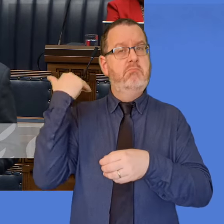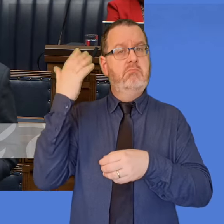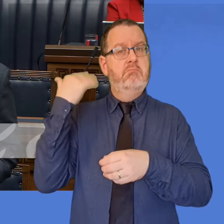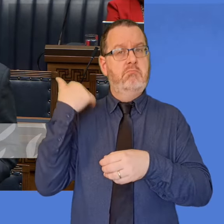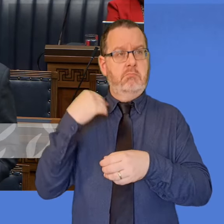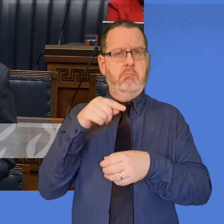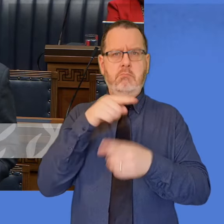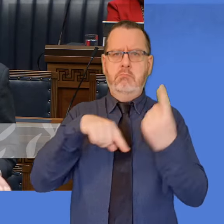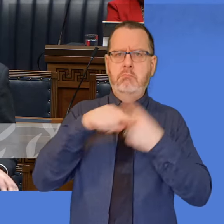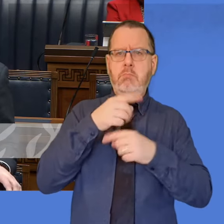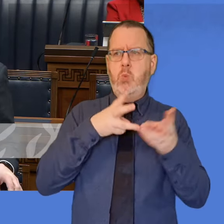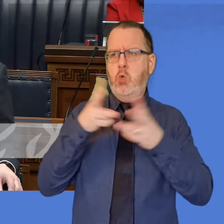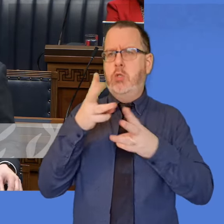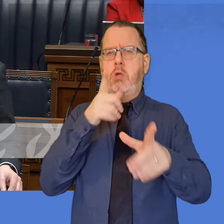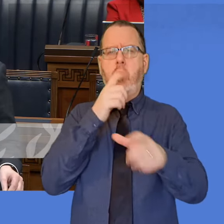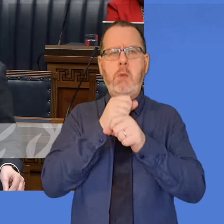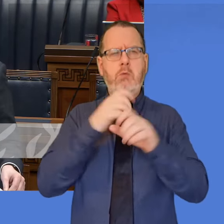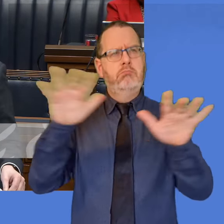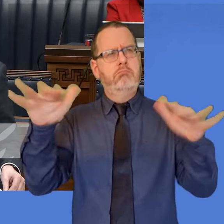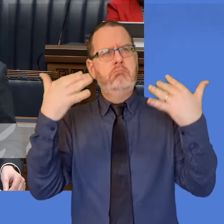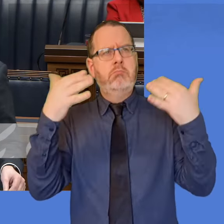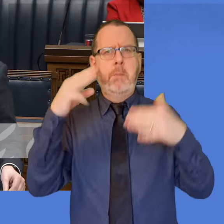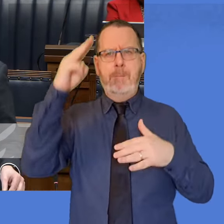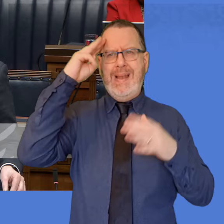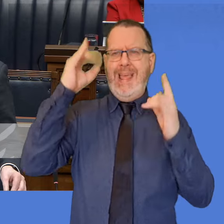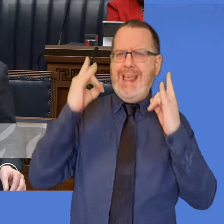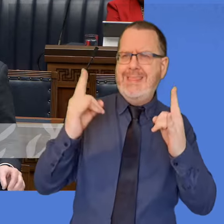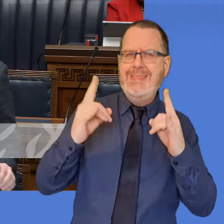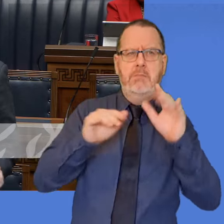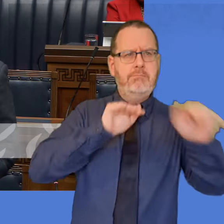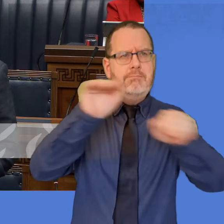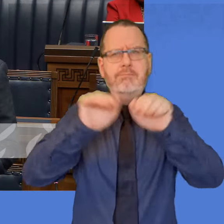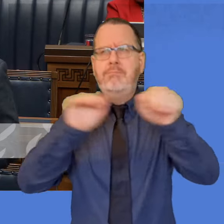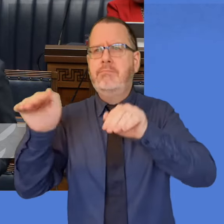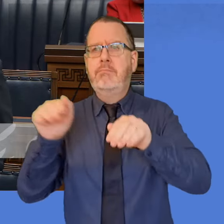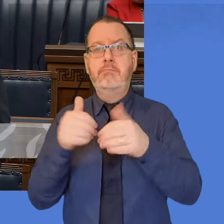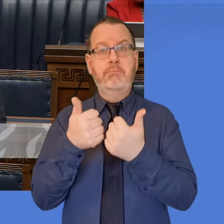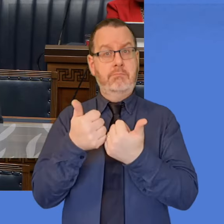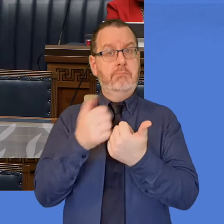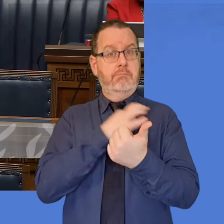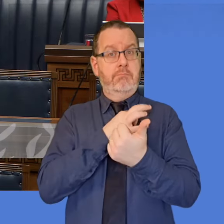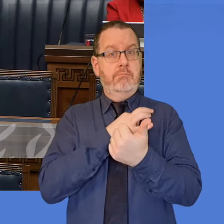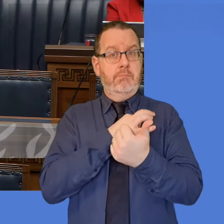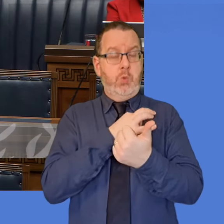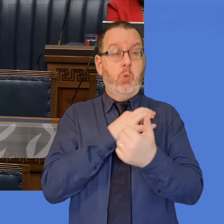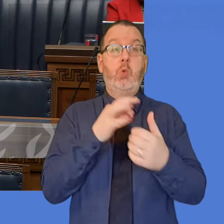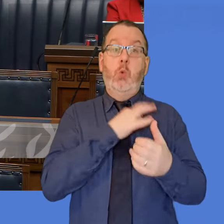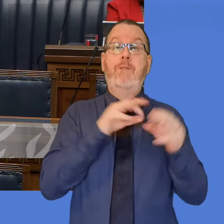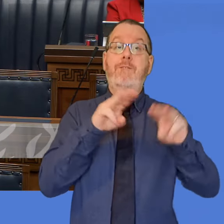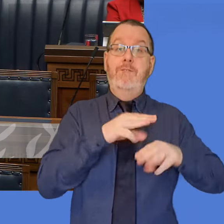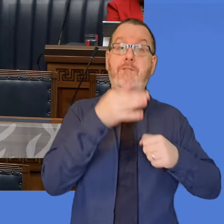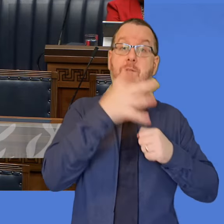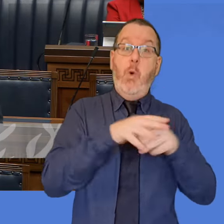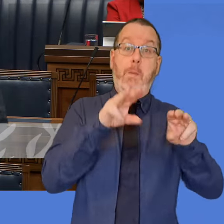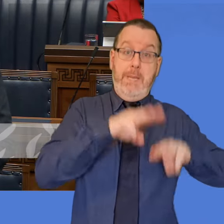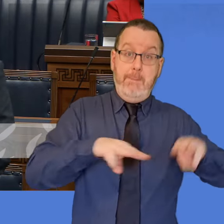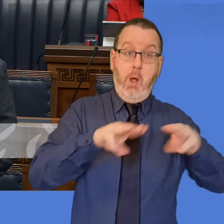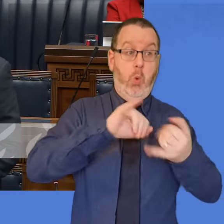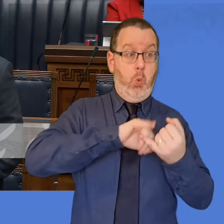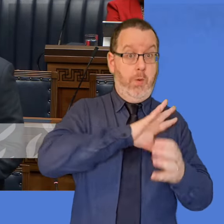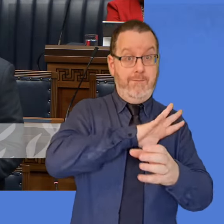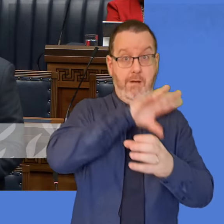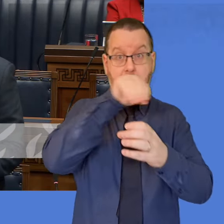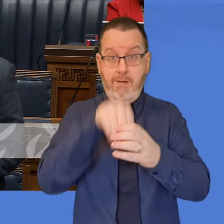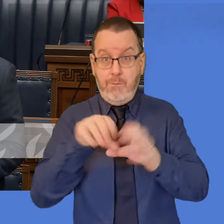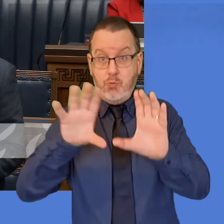in raising awareness of mental health issues that many in the community face. So, from an individual point of view and a community point of view,